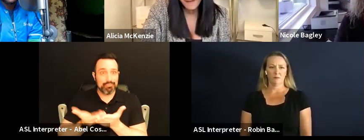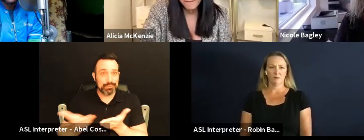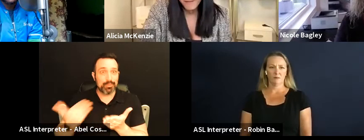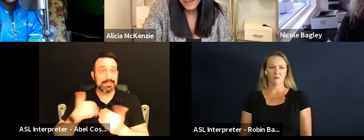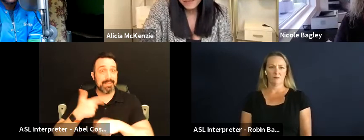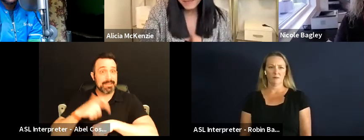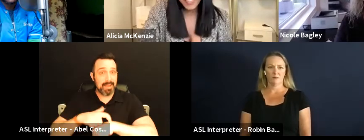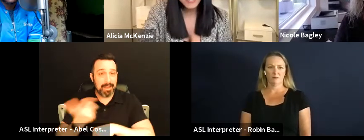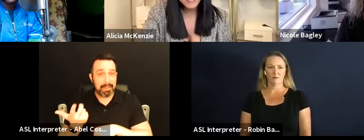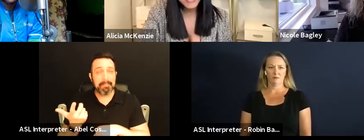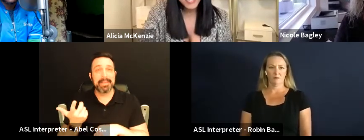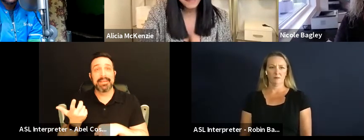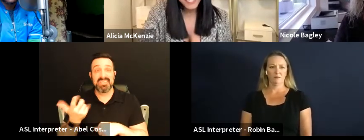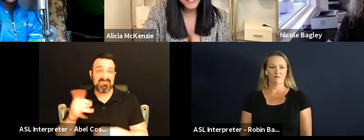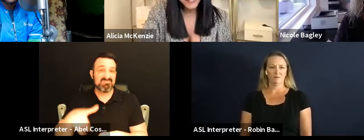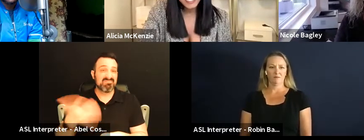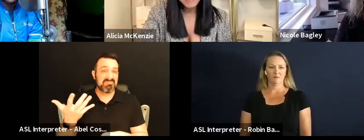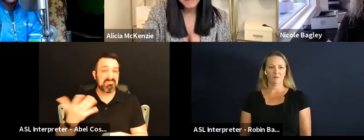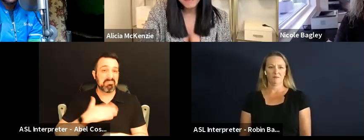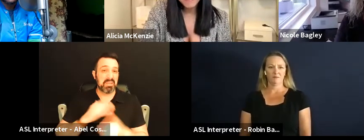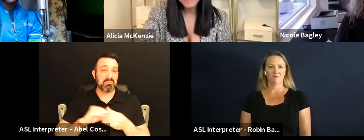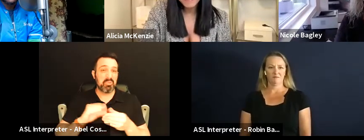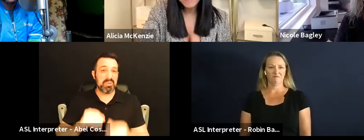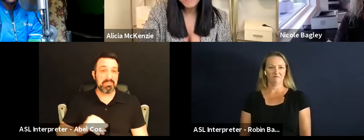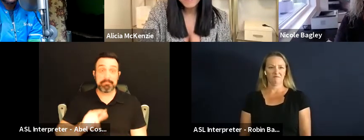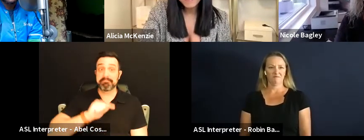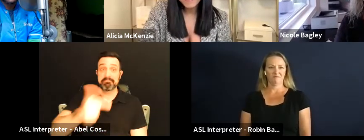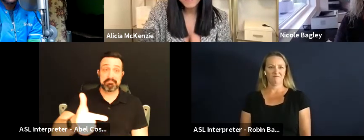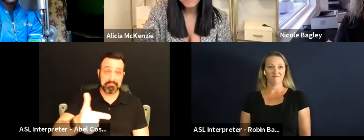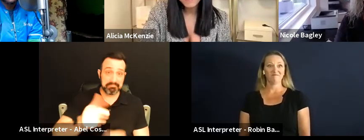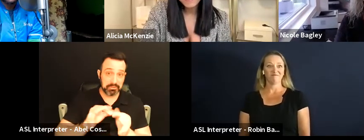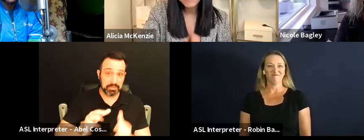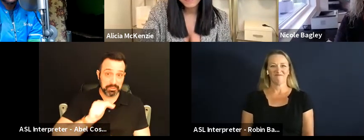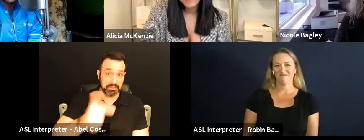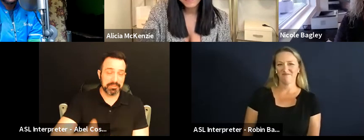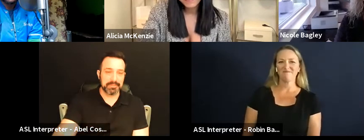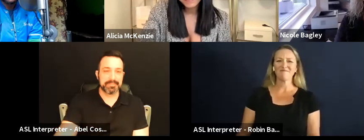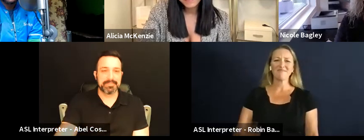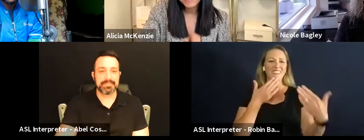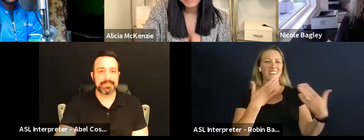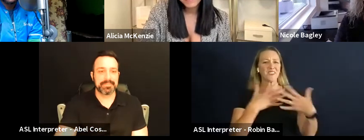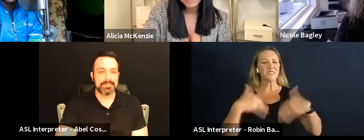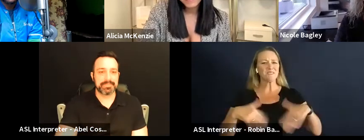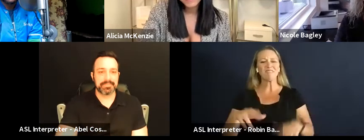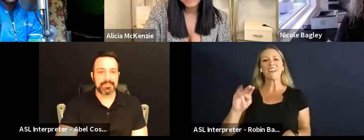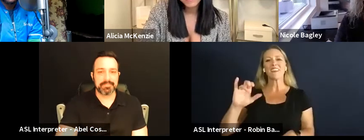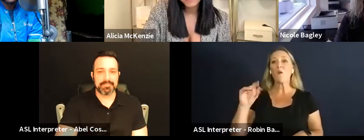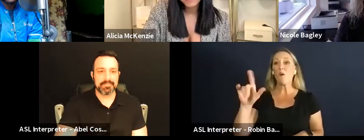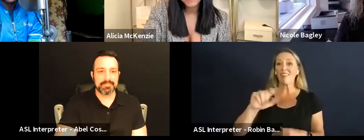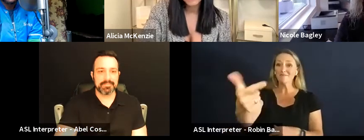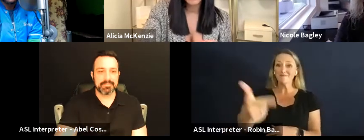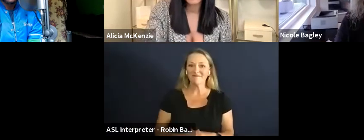time. Yeah so that's kind of my story. Thank you so much. All right Nicole you're up.